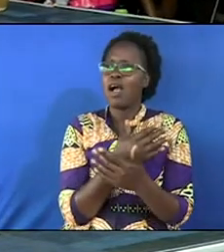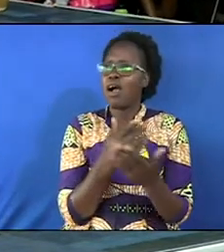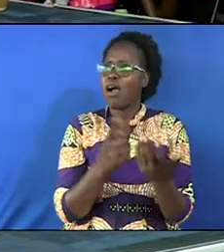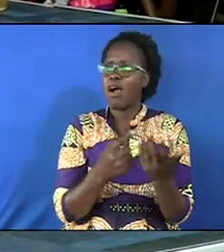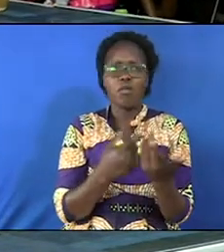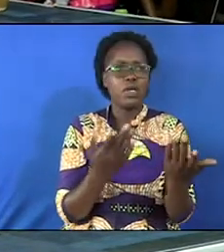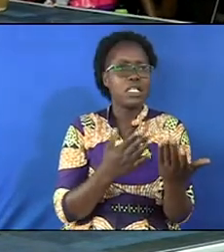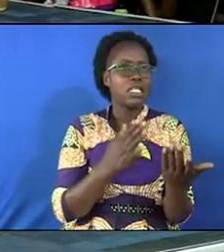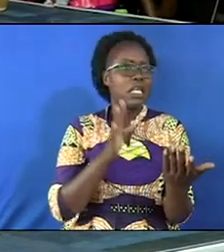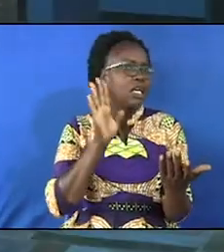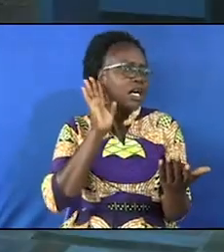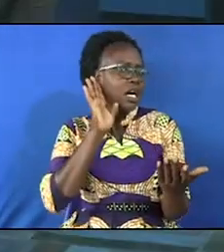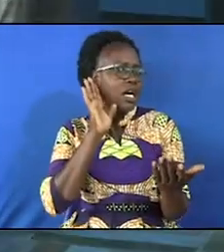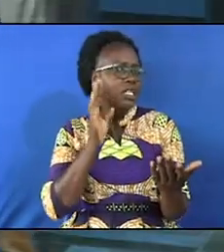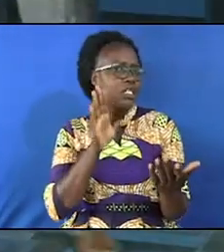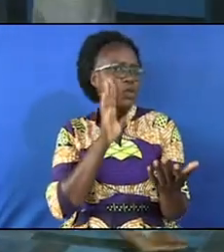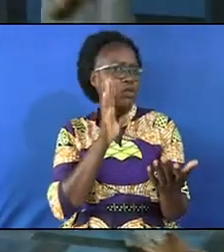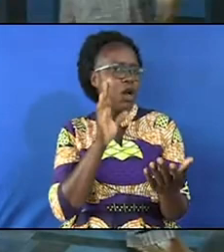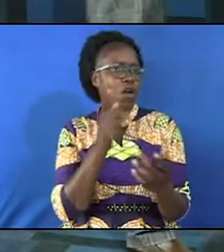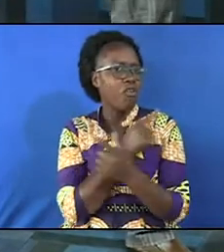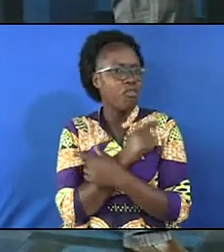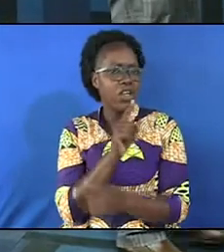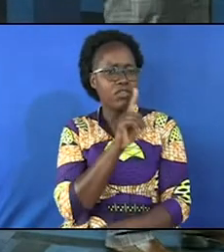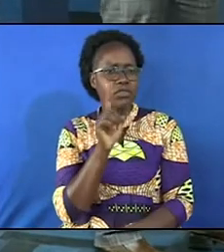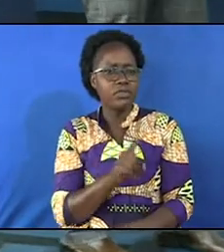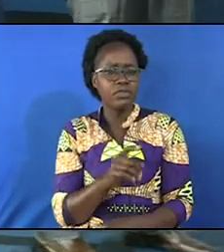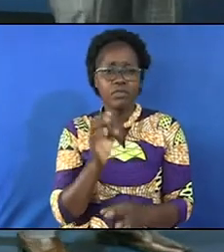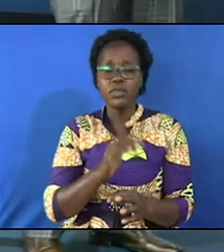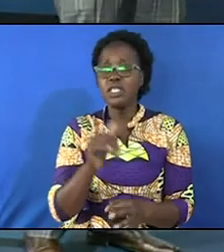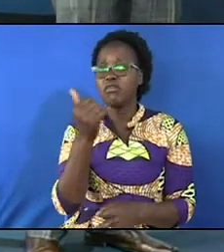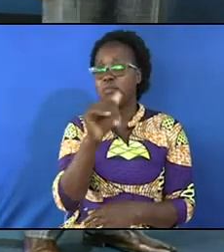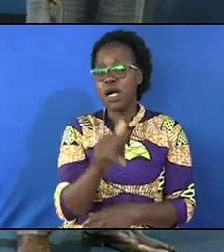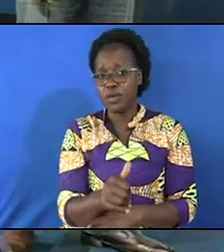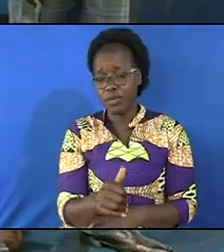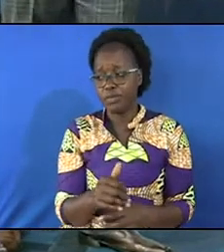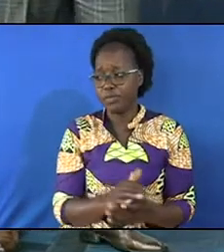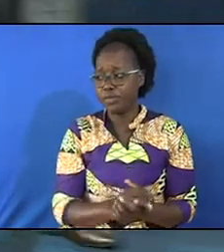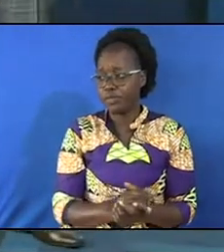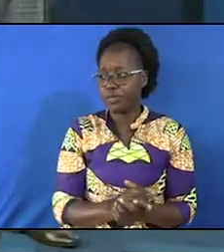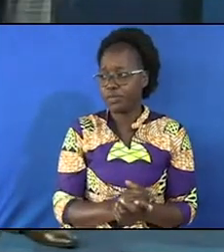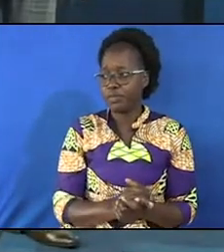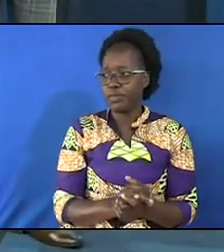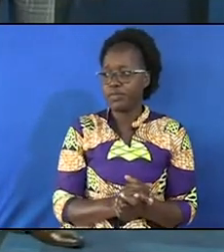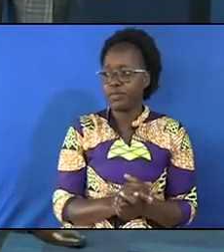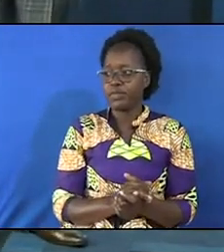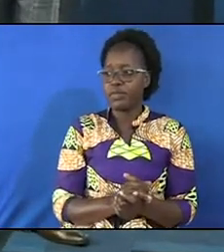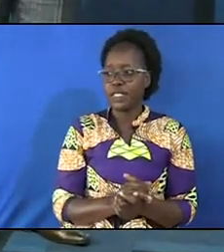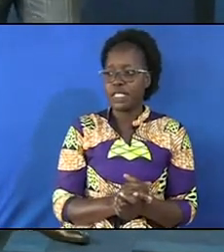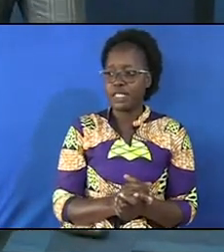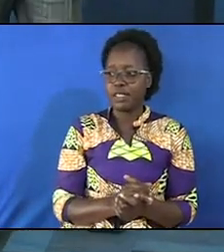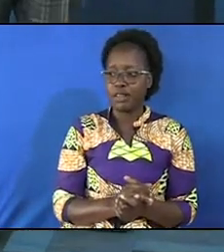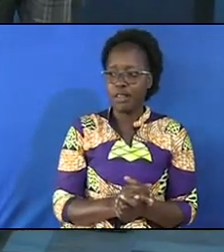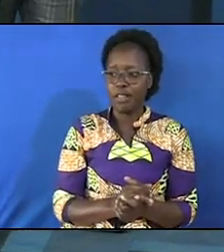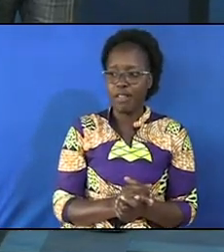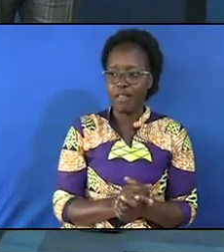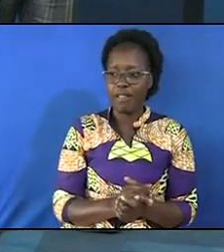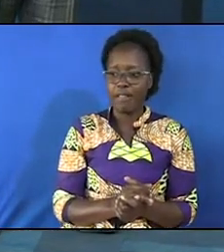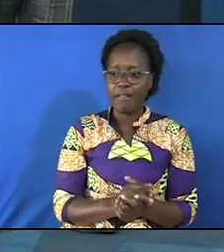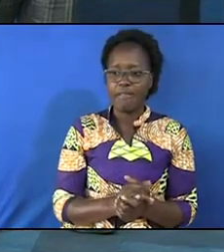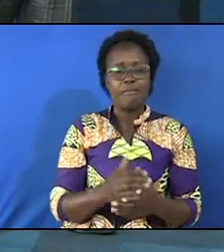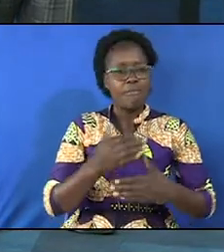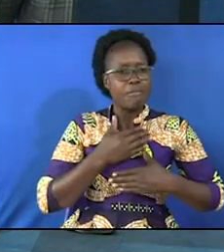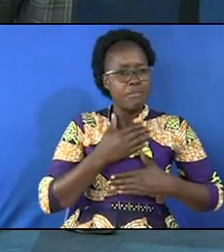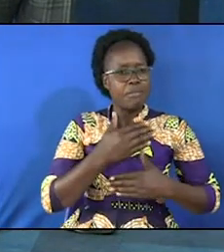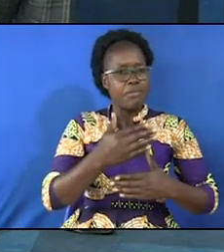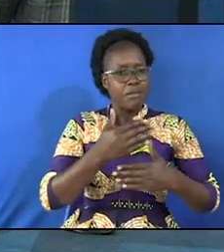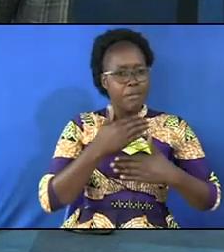have heard the whisper of love if you have not heard anything let me tell you my friend you are breathing